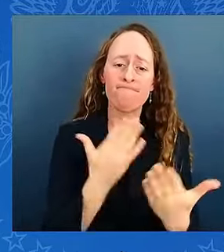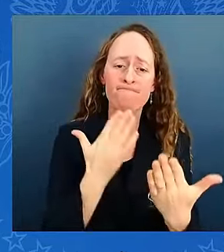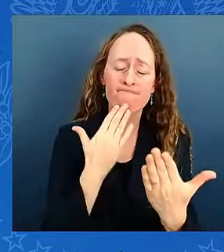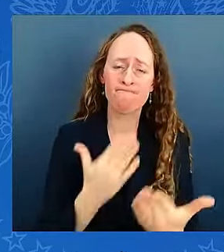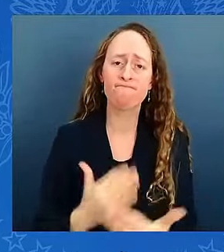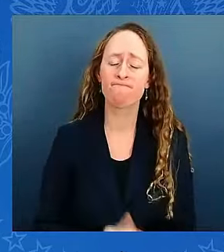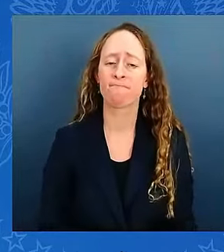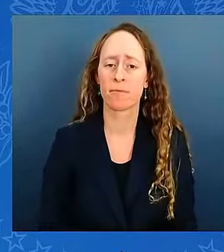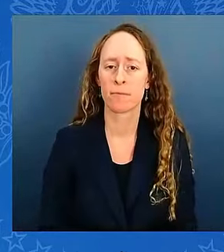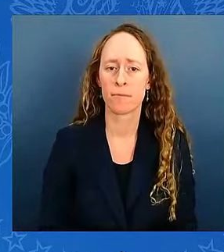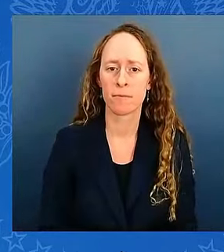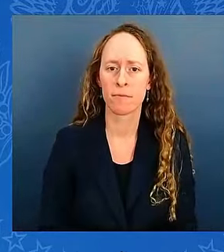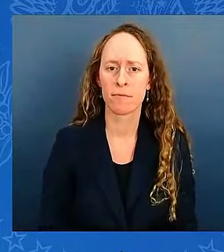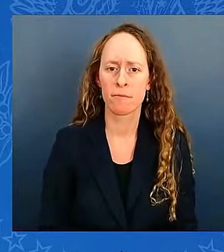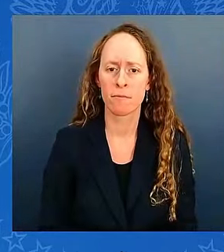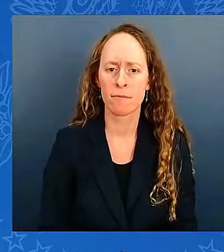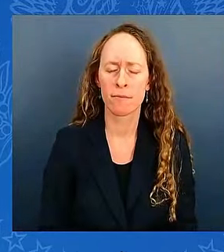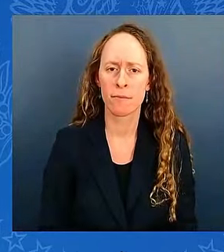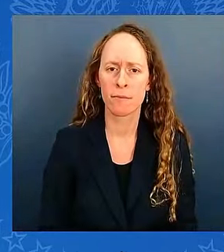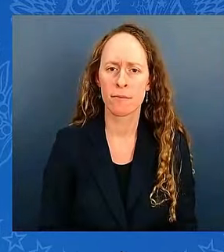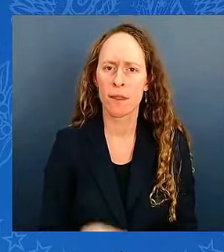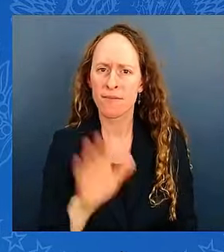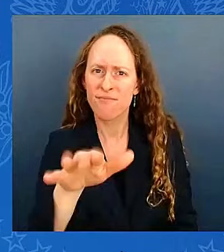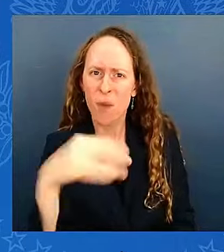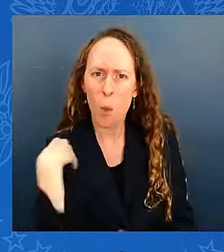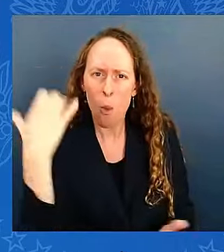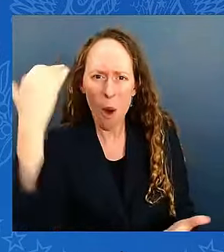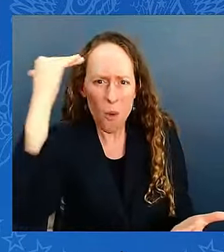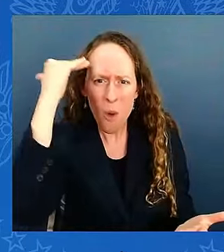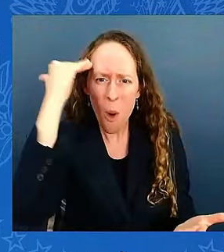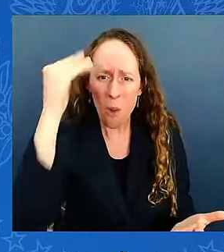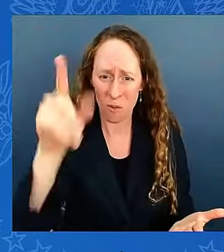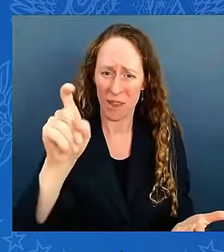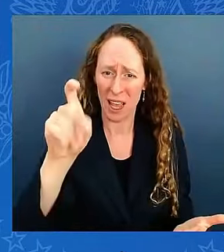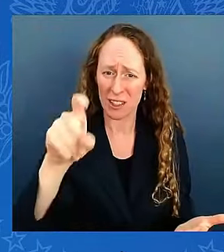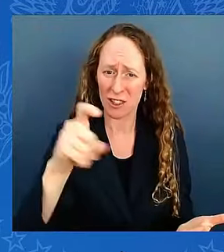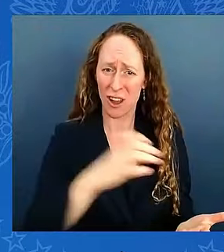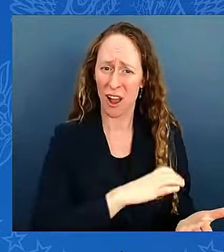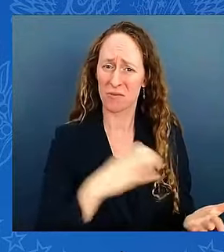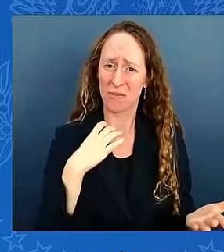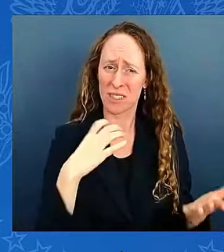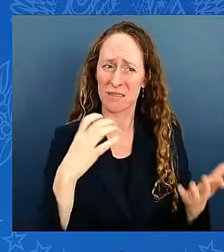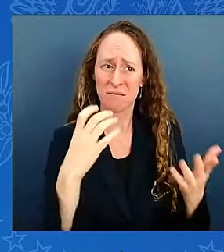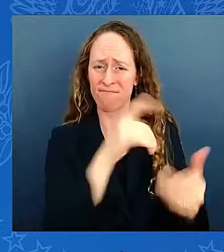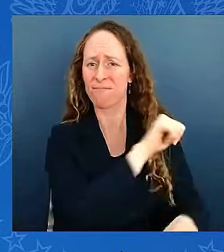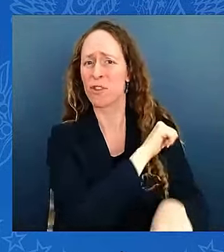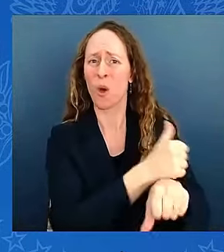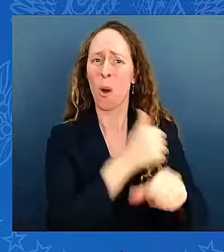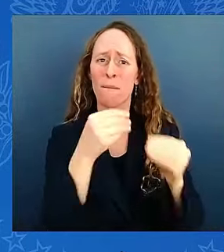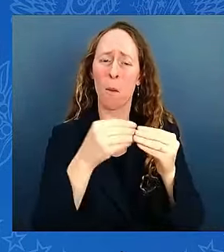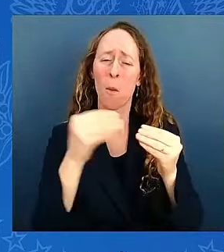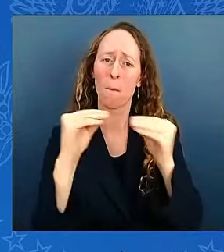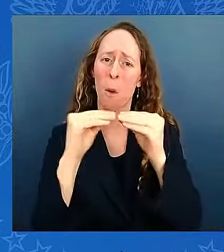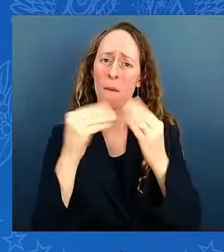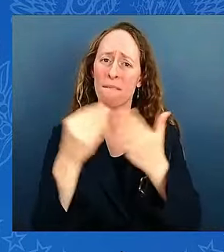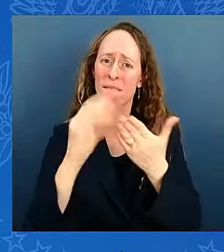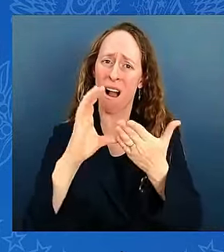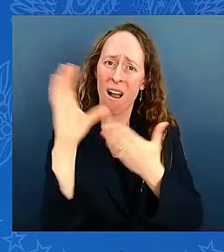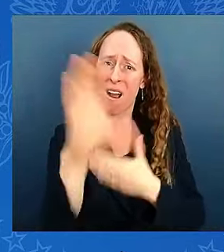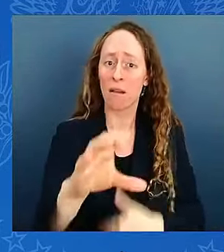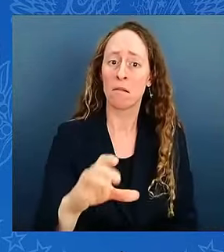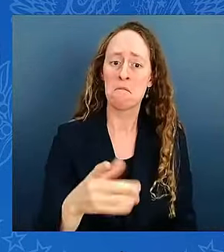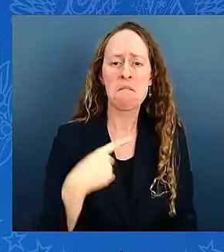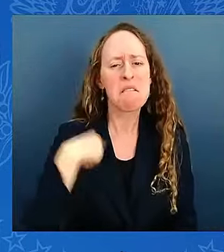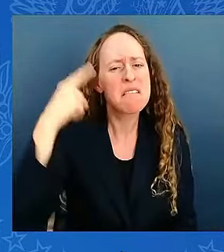Say again? Would you need to ask Congress for a supplemental? That's my expectation. not yet it's been this historic